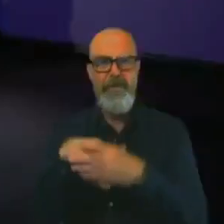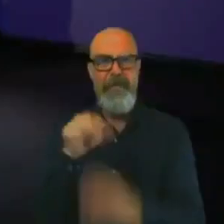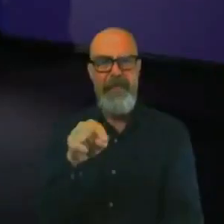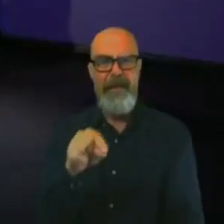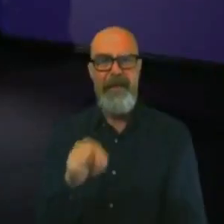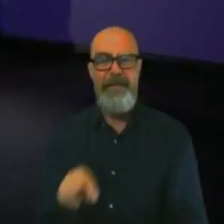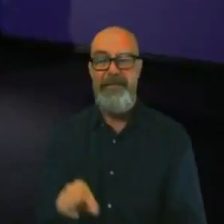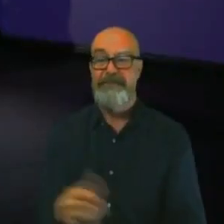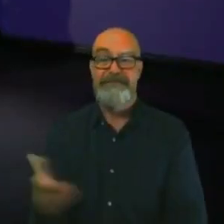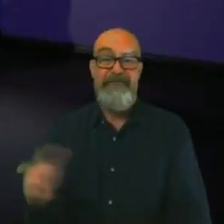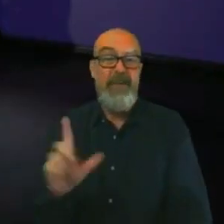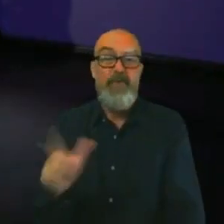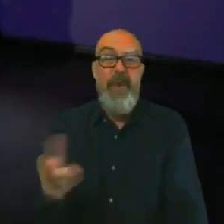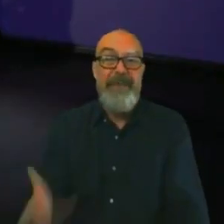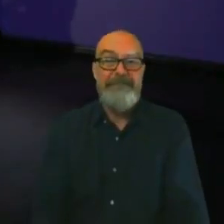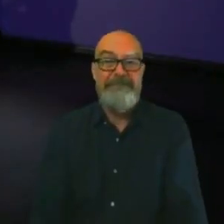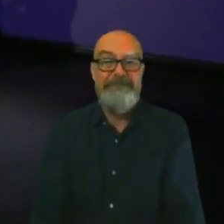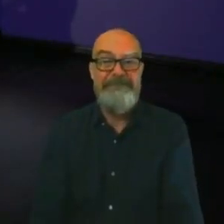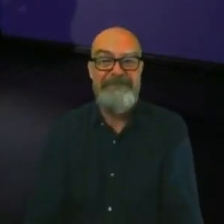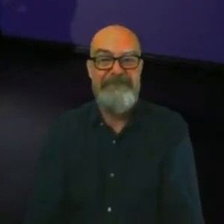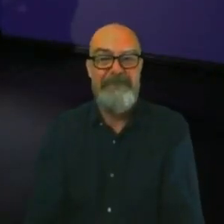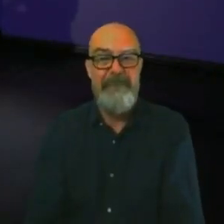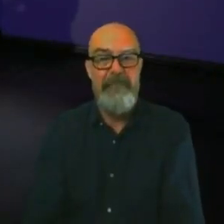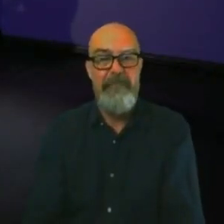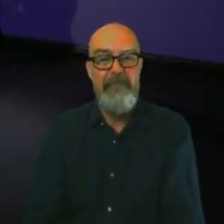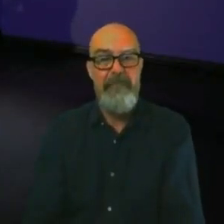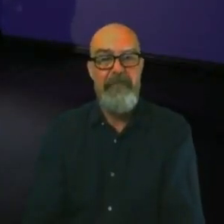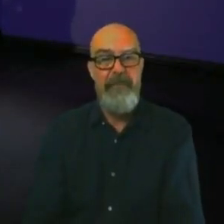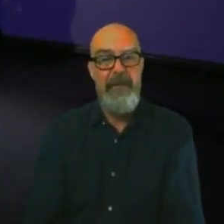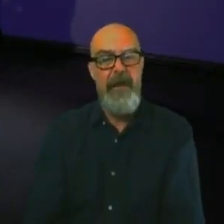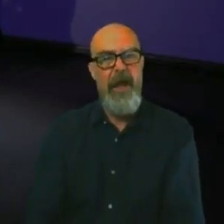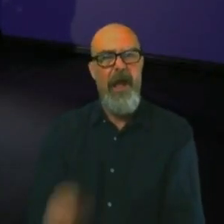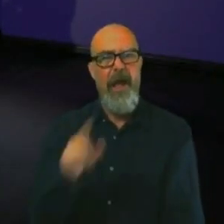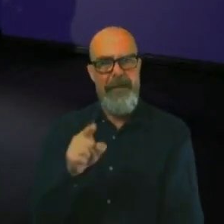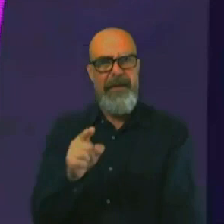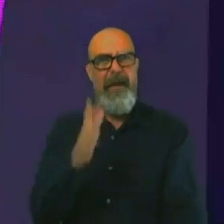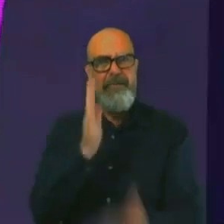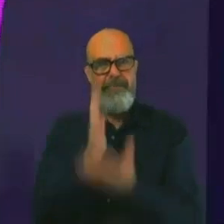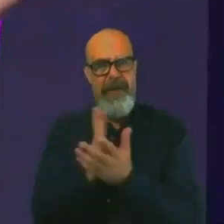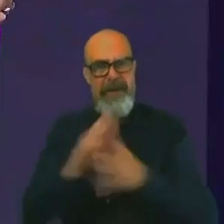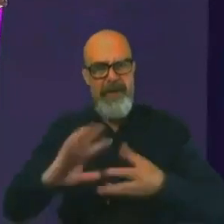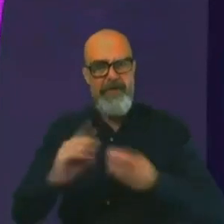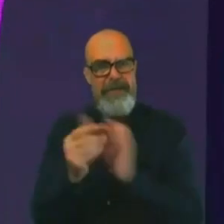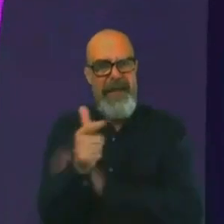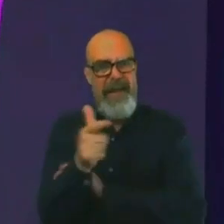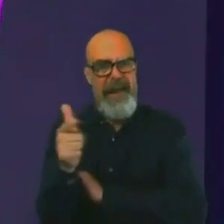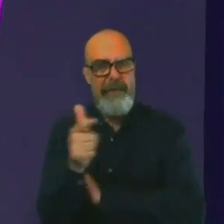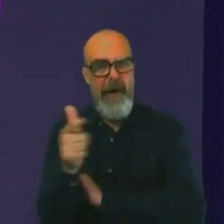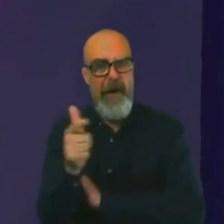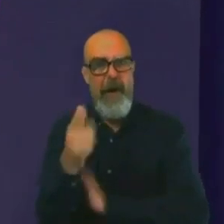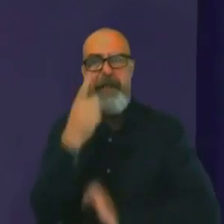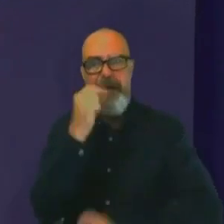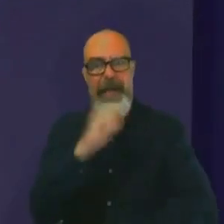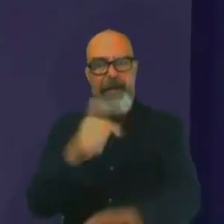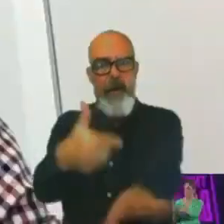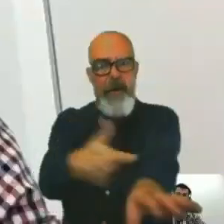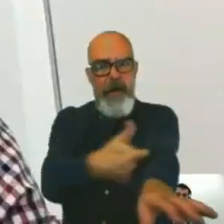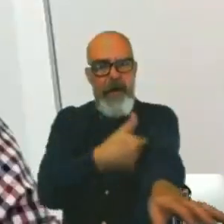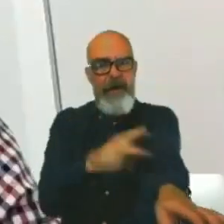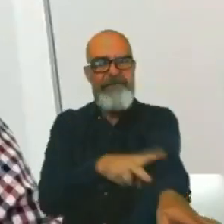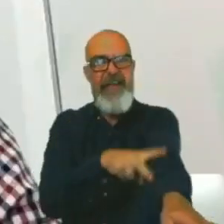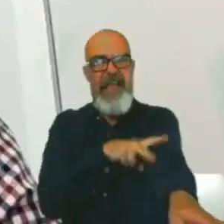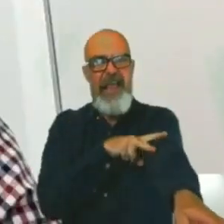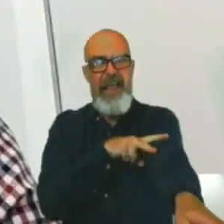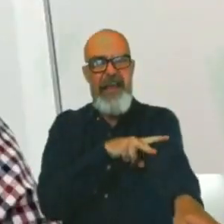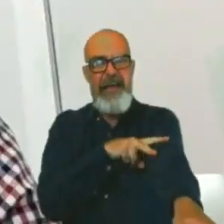can I just take a moment and say that Zachary's actually created a camera that can fit inside your veins? I mean, think of the technology that goes on in a camera that can now be